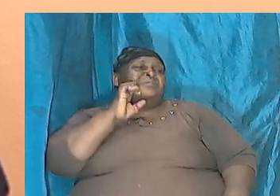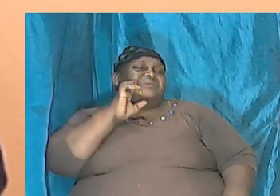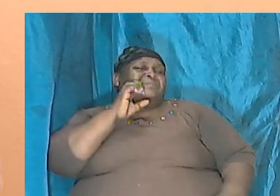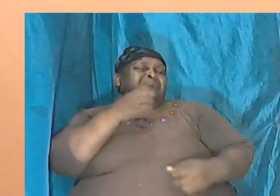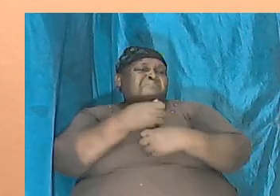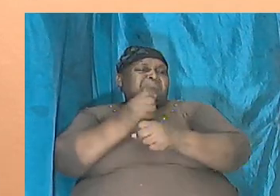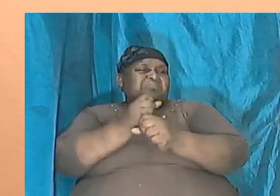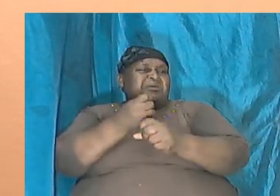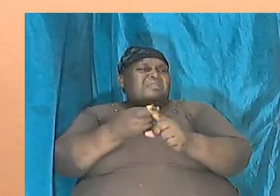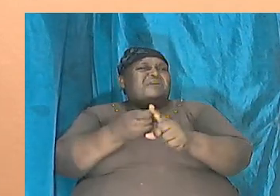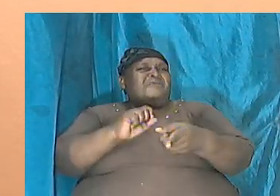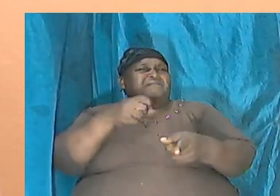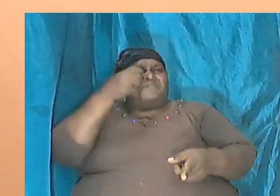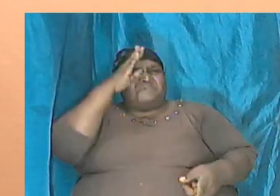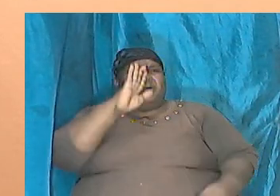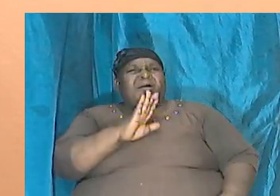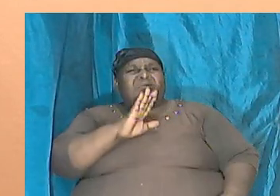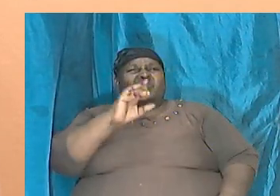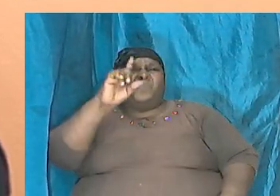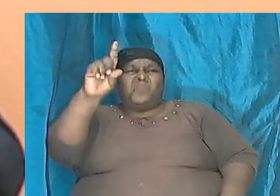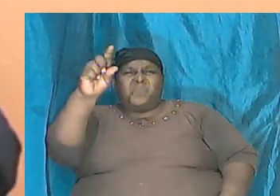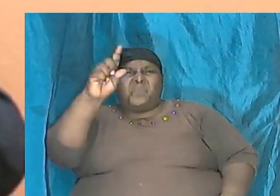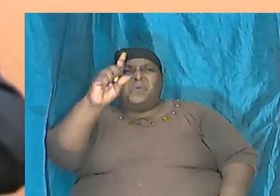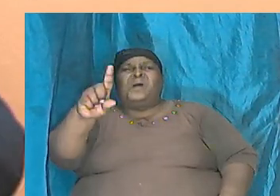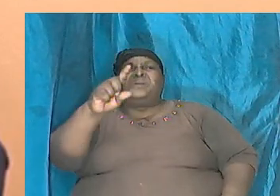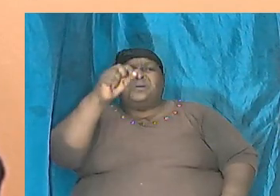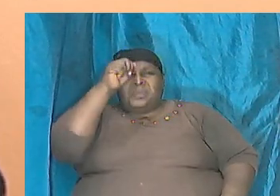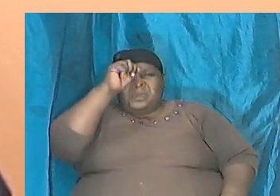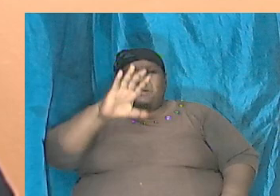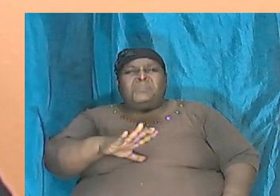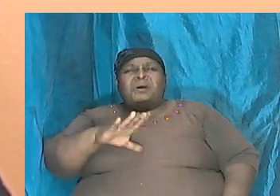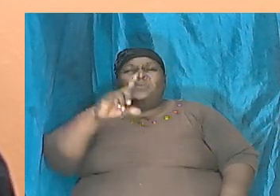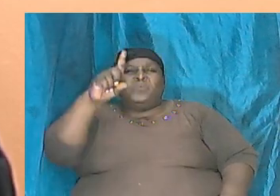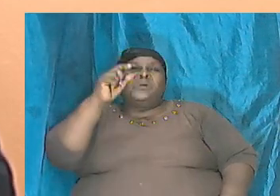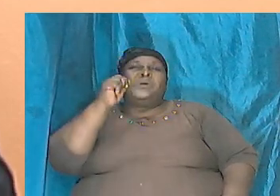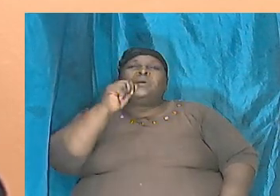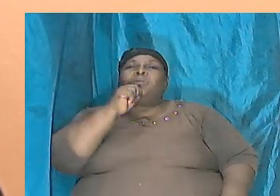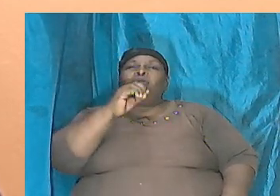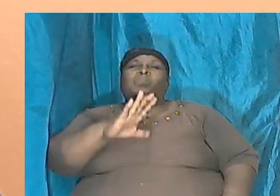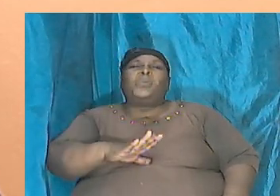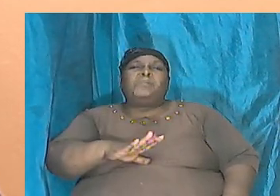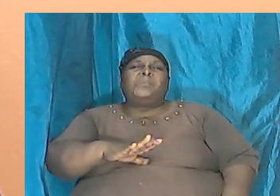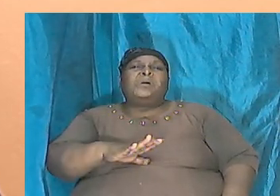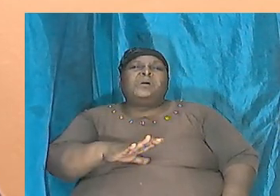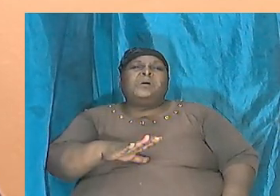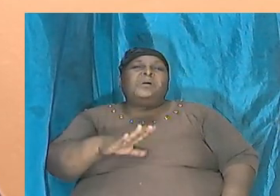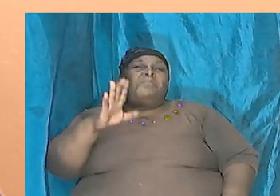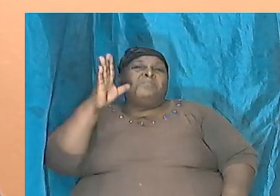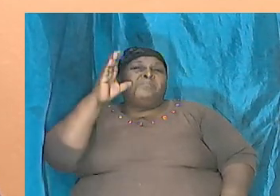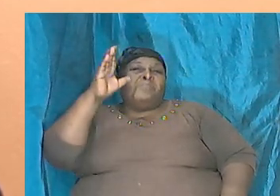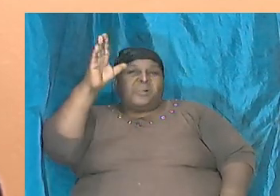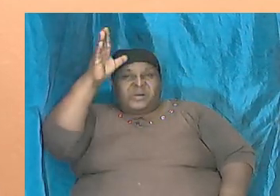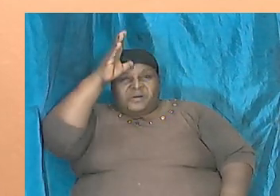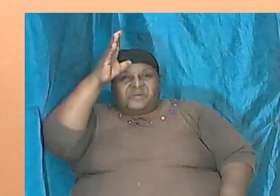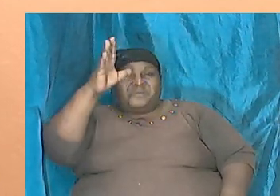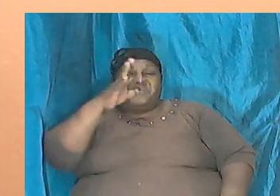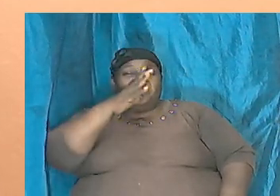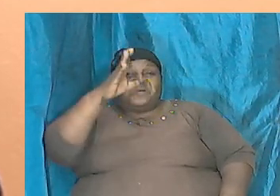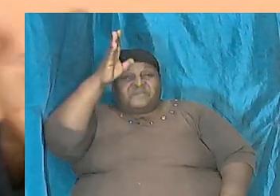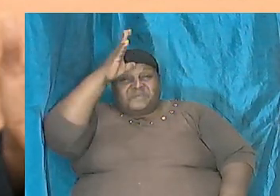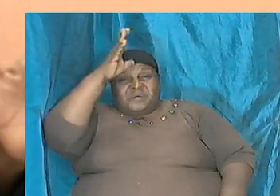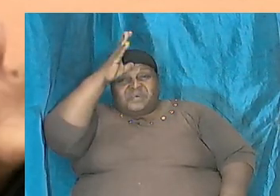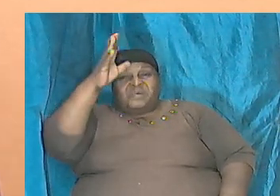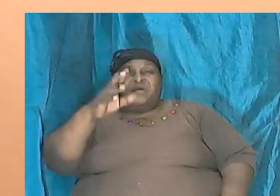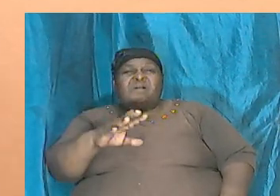One man, one woman was our mother and father. How is it that in this 21st century then, we have so